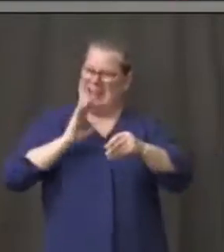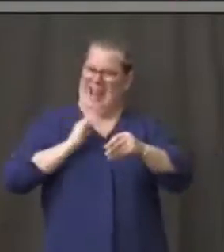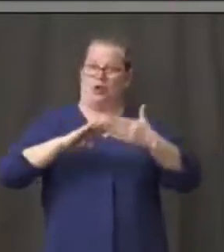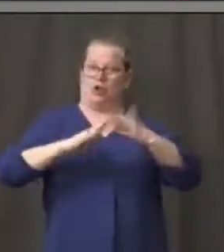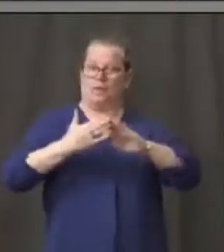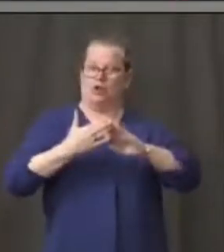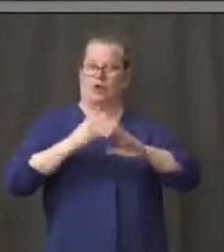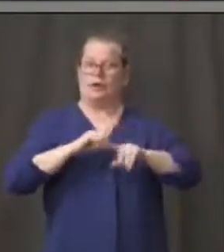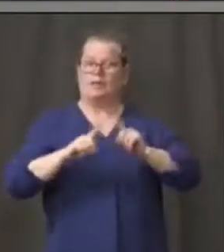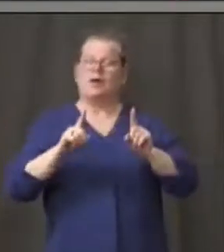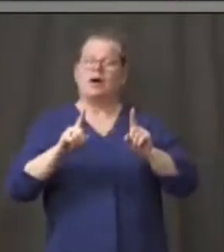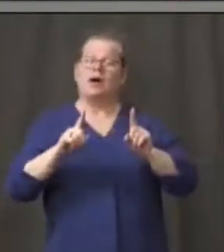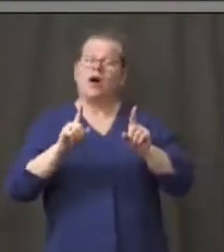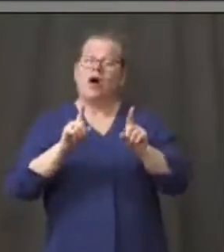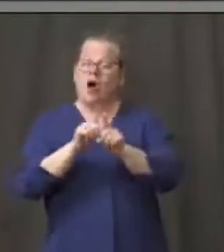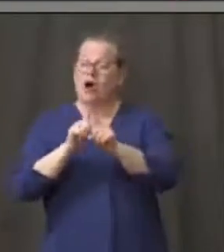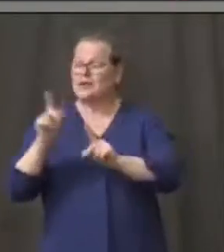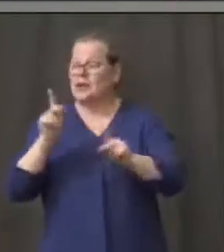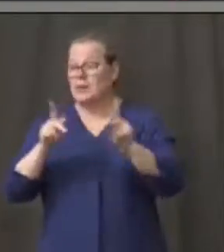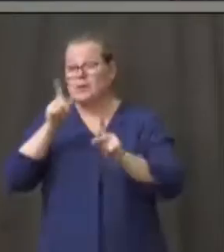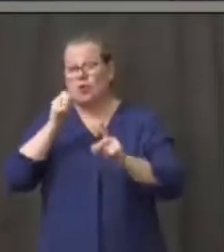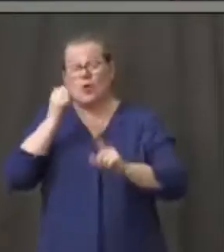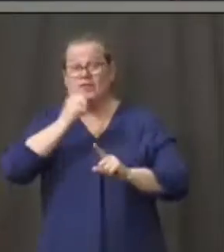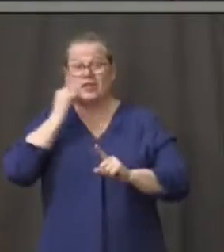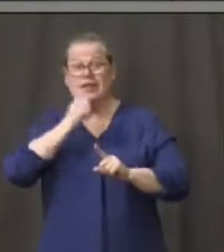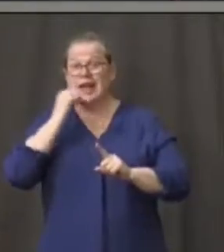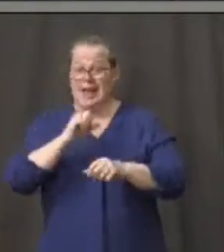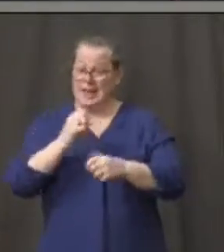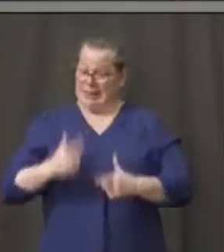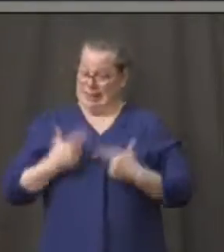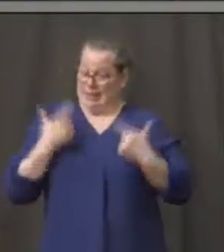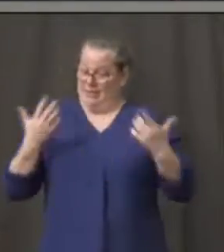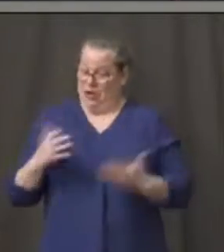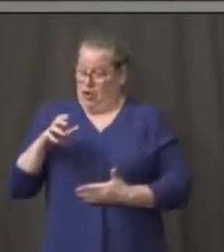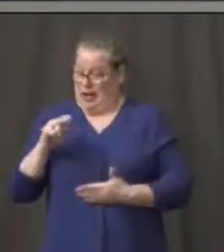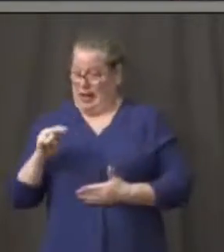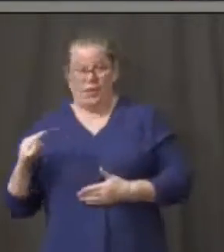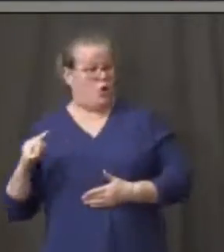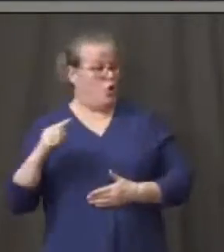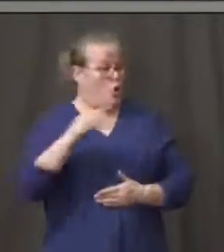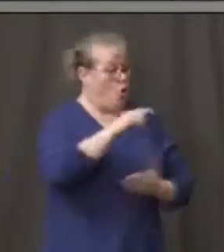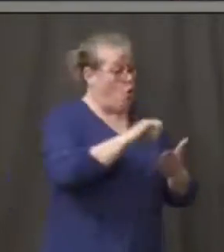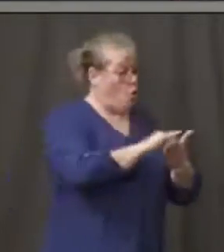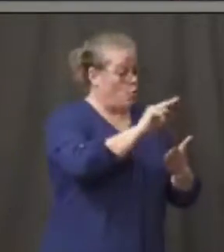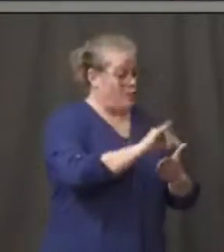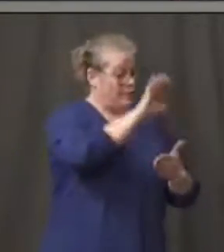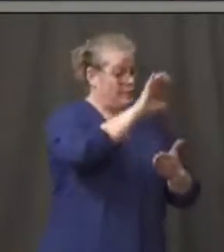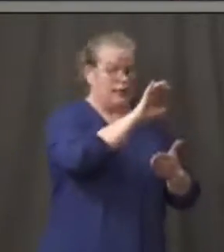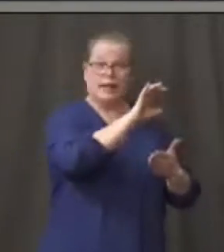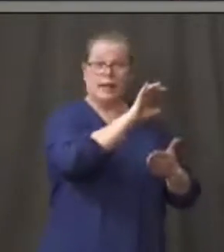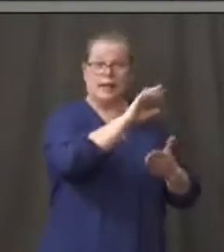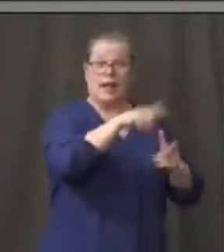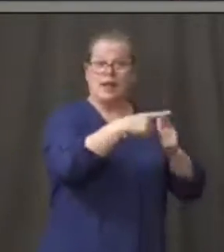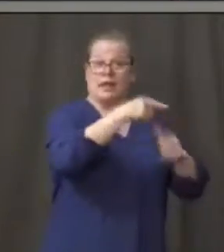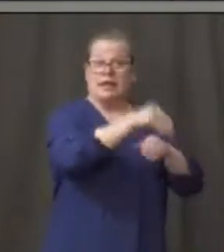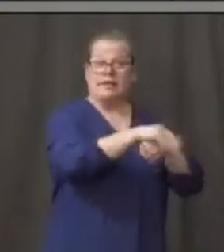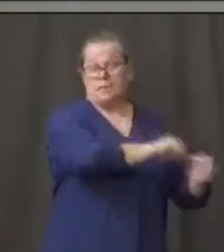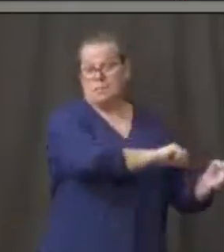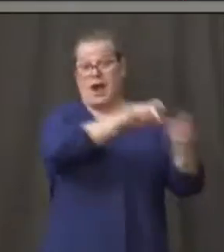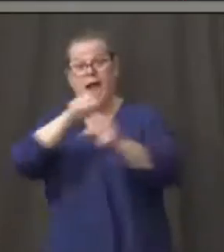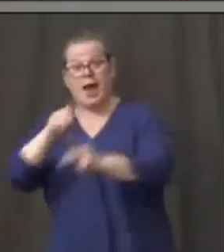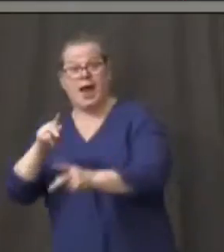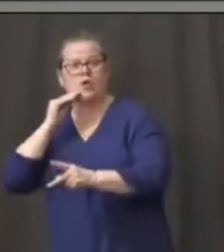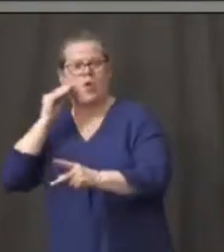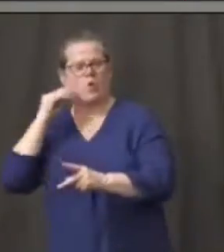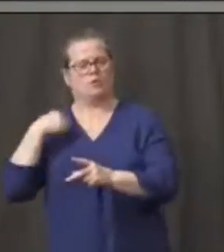people on a daily basis that were traveling into New York City, thousands of people then coming home in the evening. So we knew we had to get on